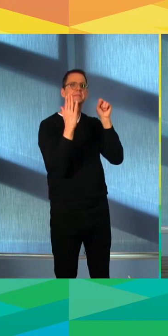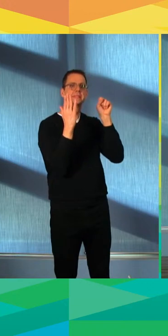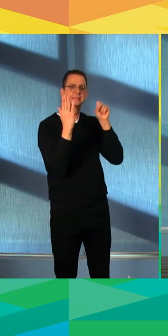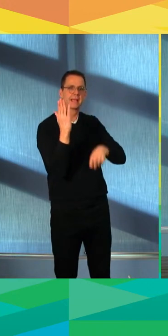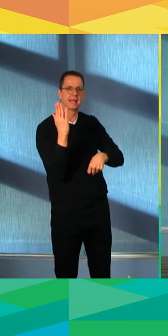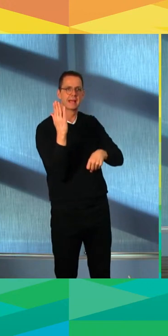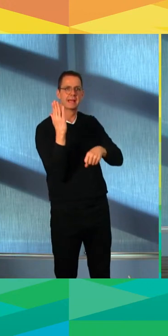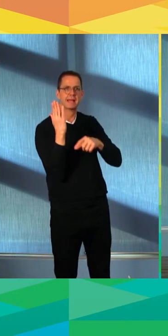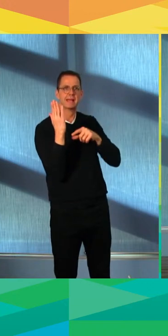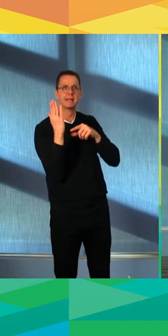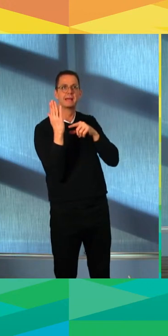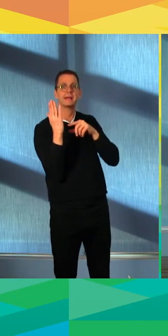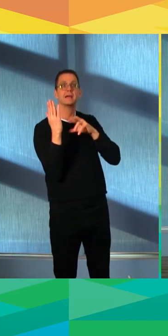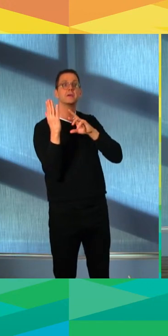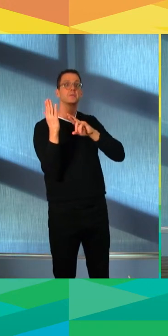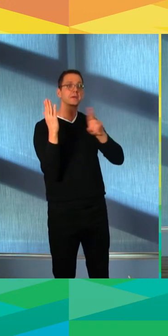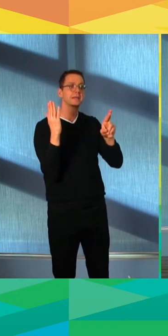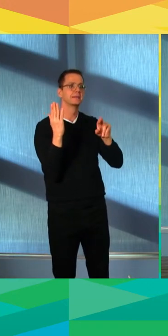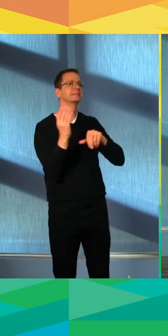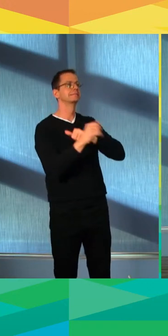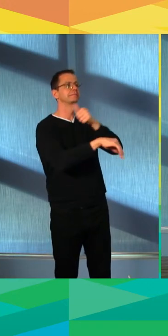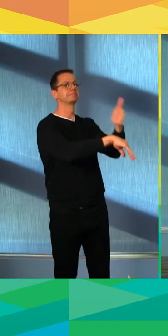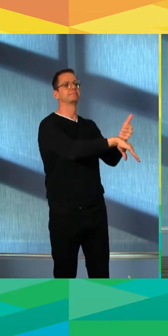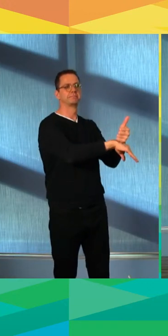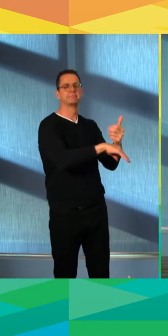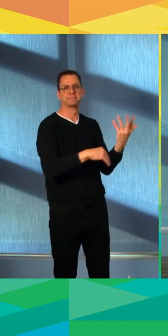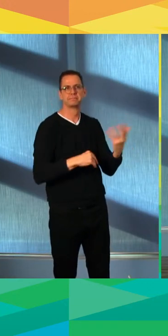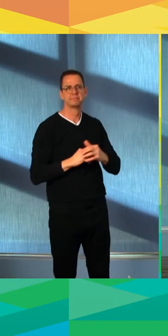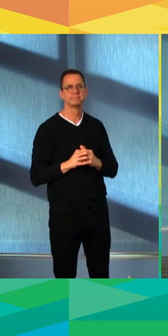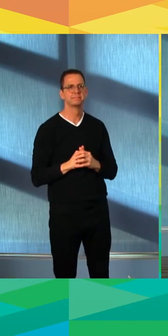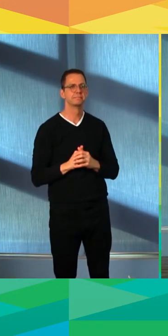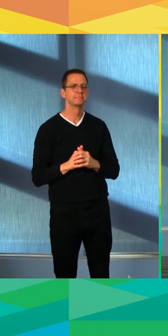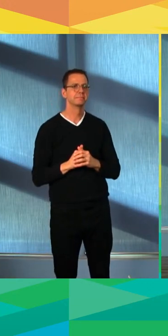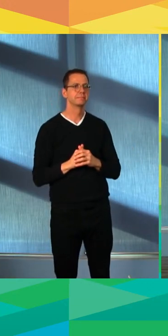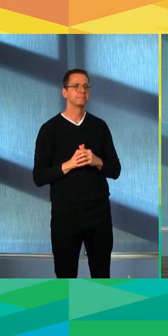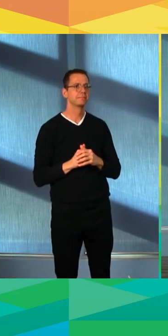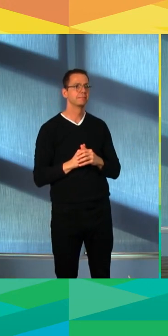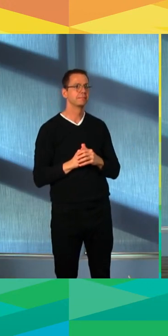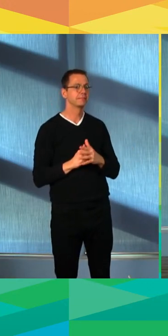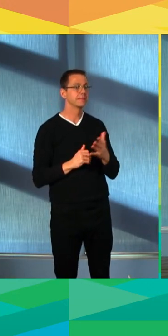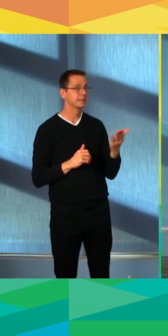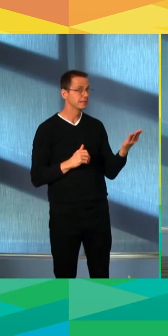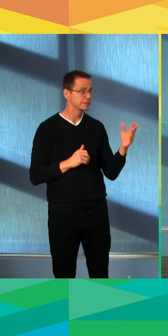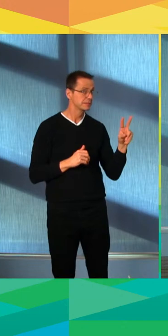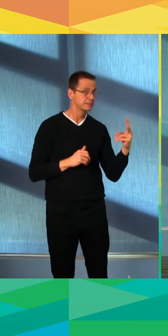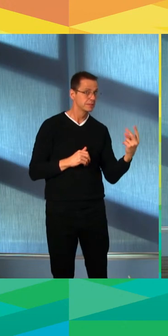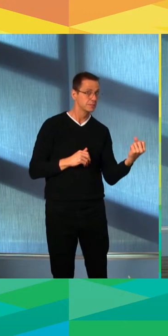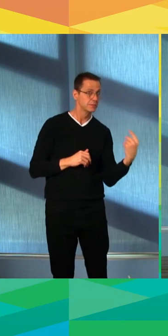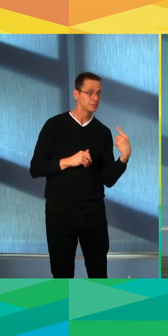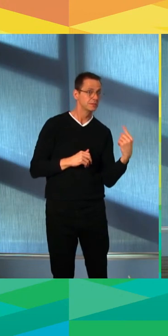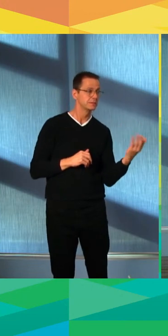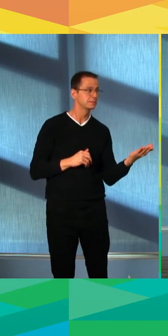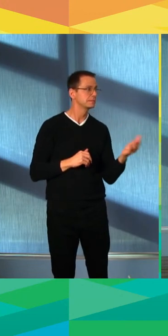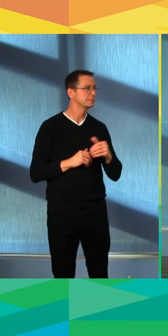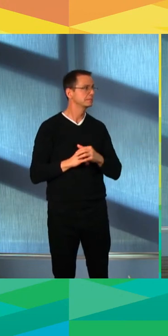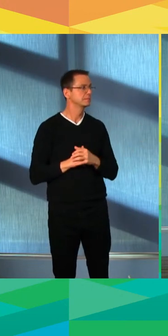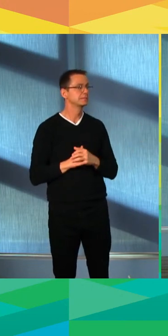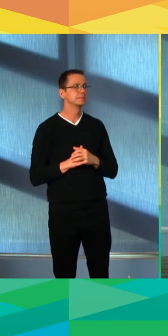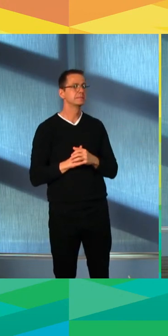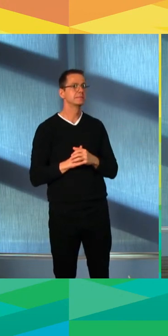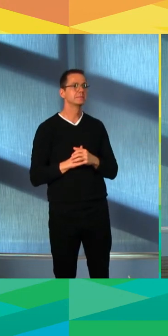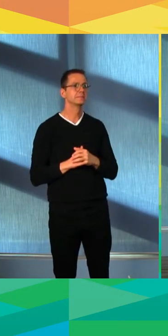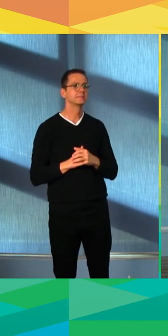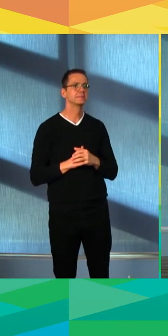I do. It's a little unrelated here, but I'm just wondering about the Van Gogh Gallery that's supposed to start up at the Expo Centre. I'm assuming the